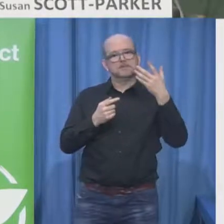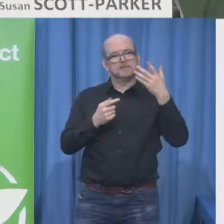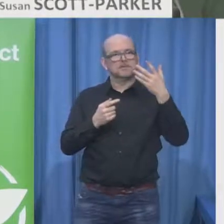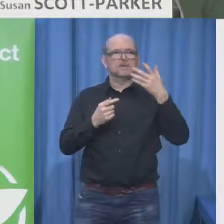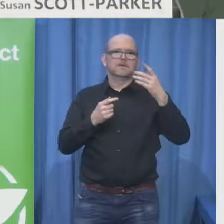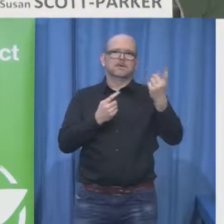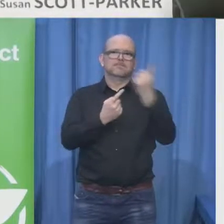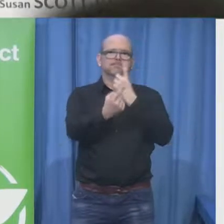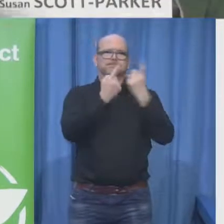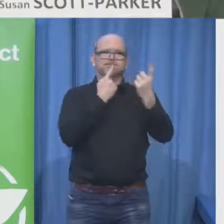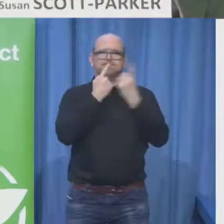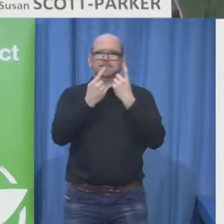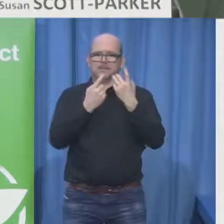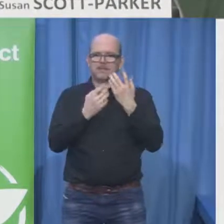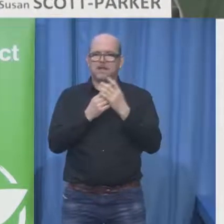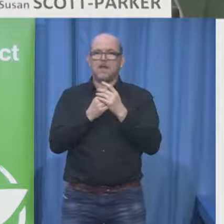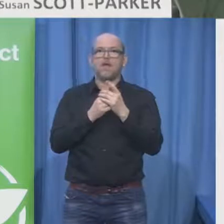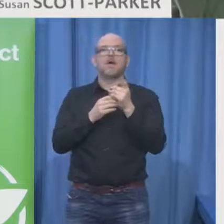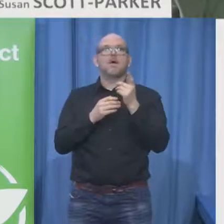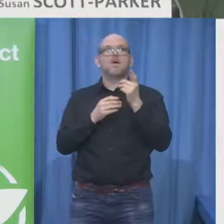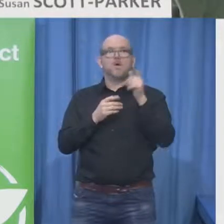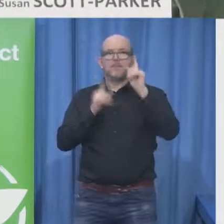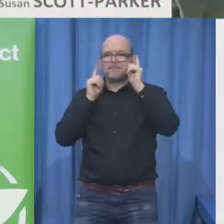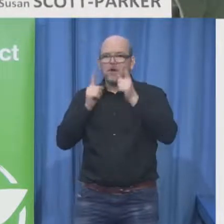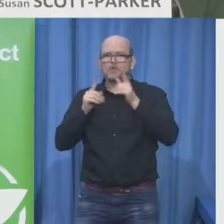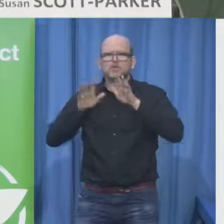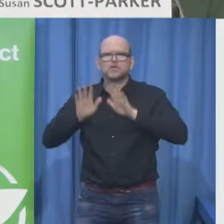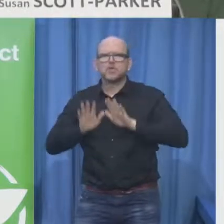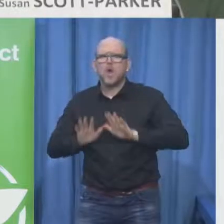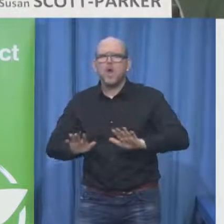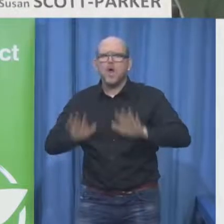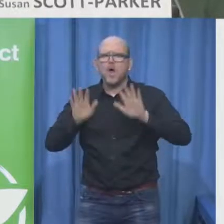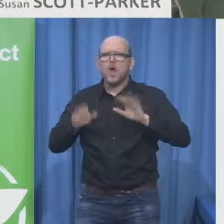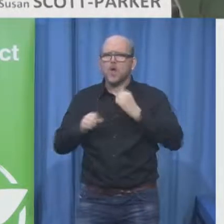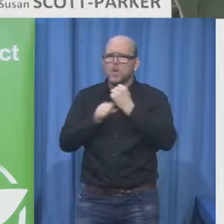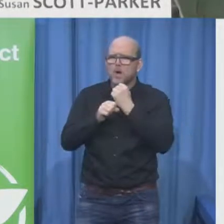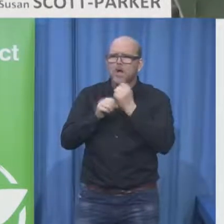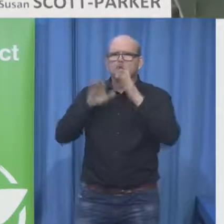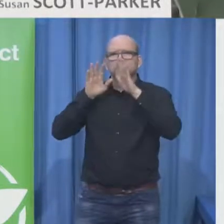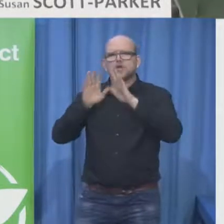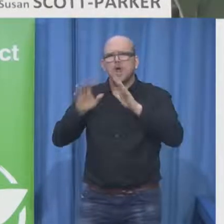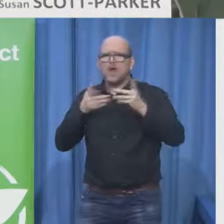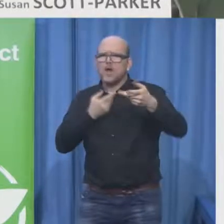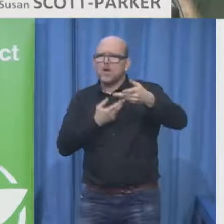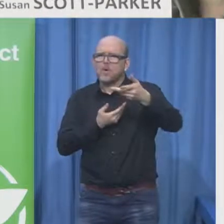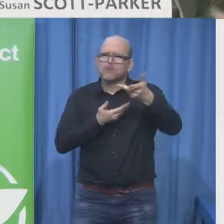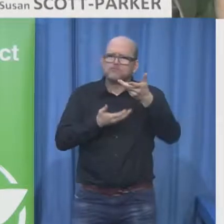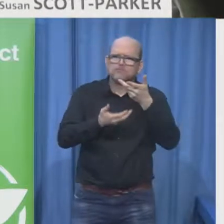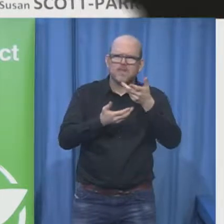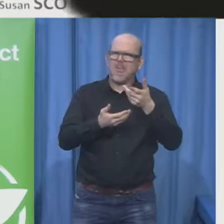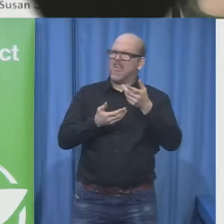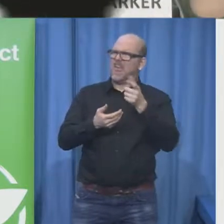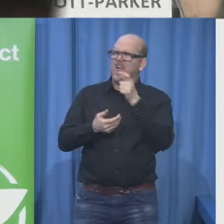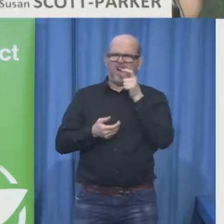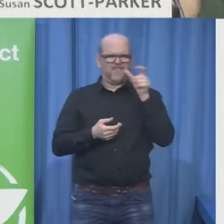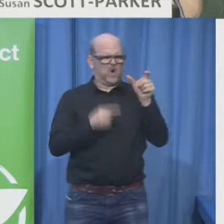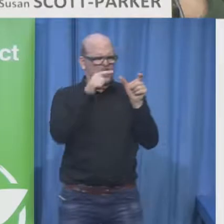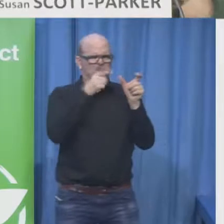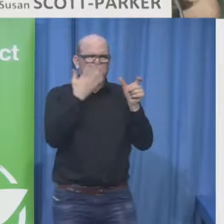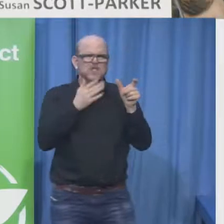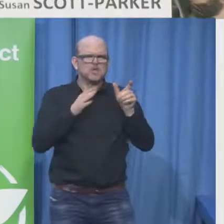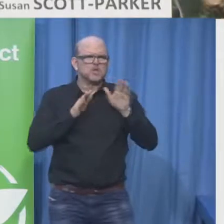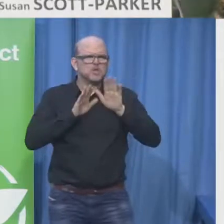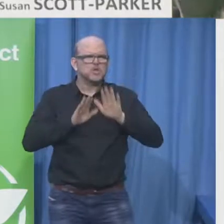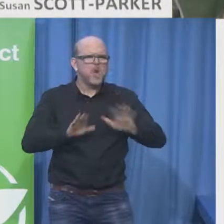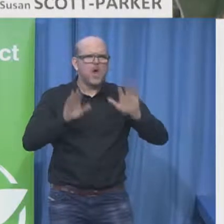so why should I have an accessible online recruitment system where does that come from now is that is that bias